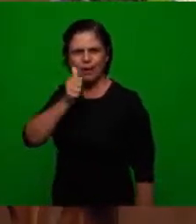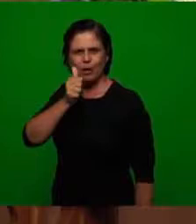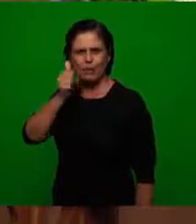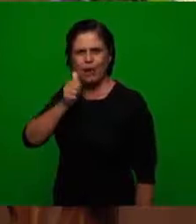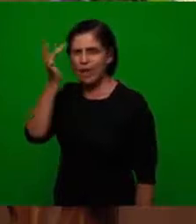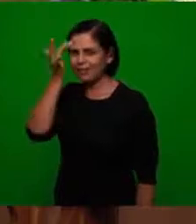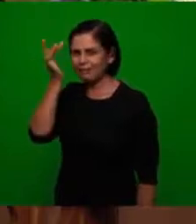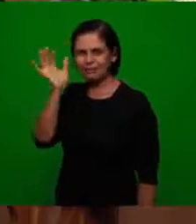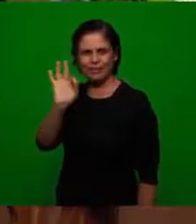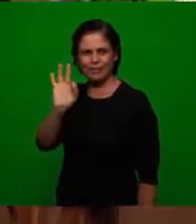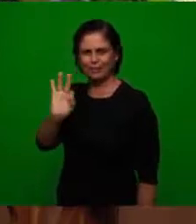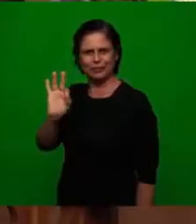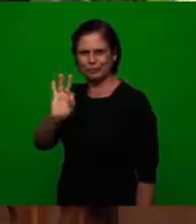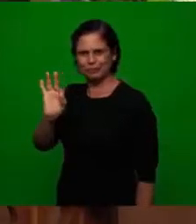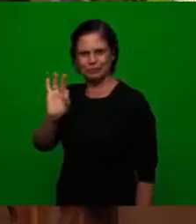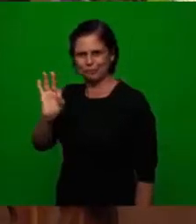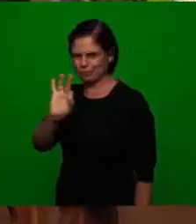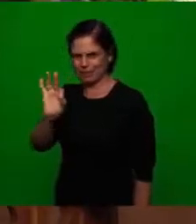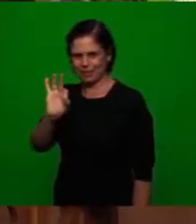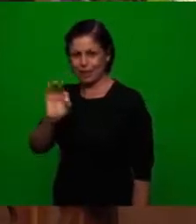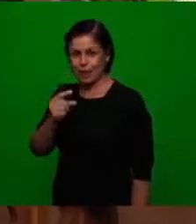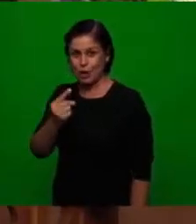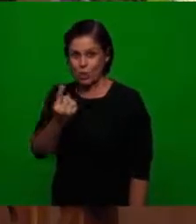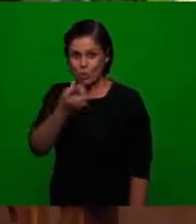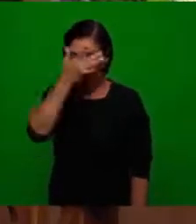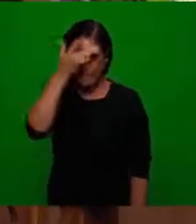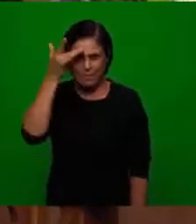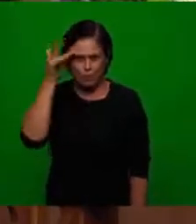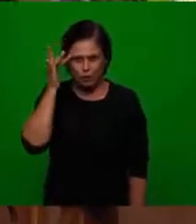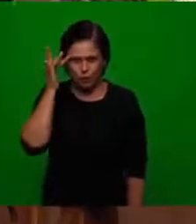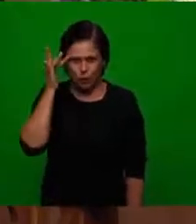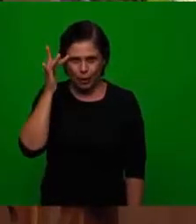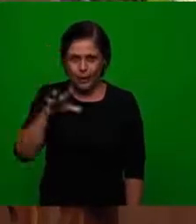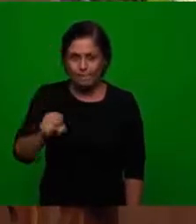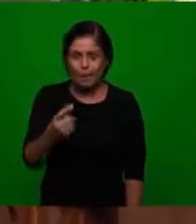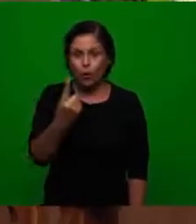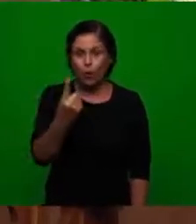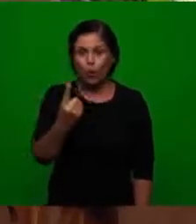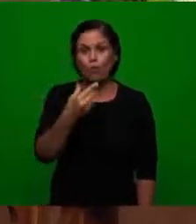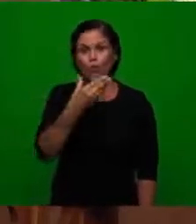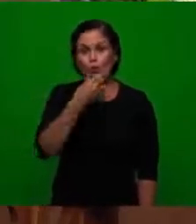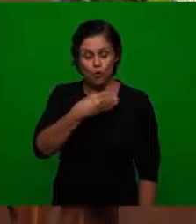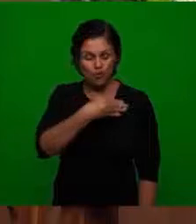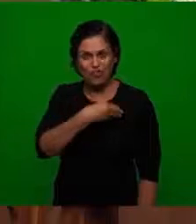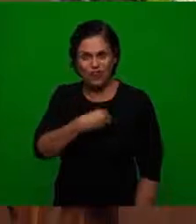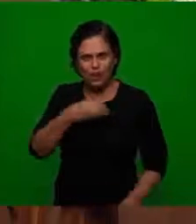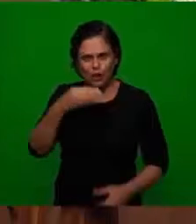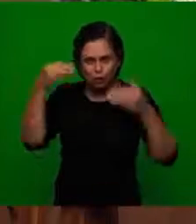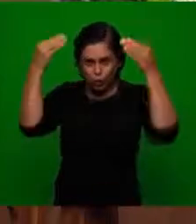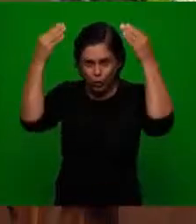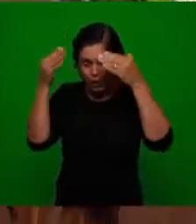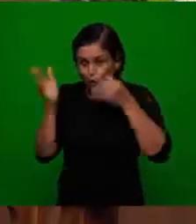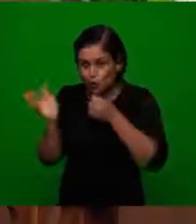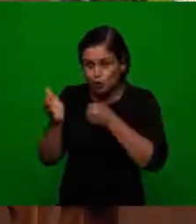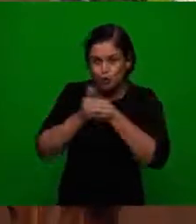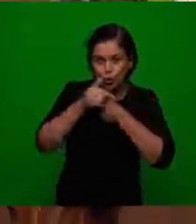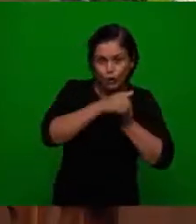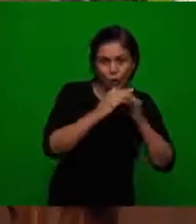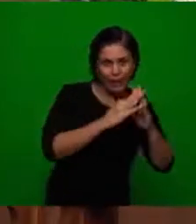had happened. And she didn't know that someone had taken one of the children, the sentence